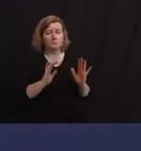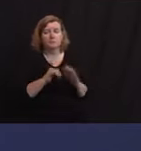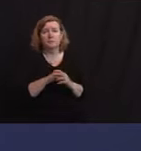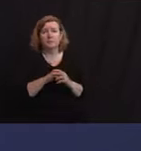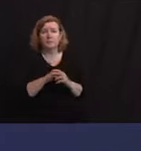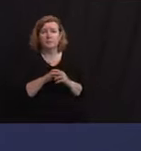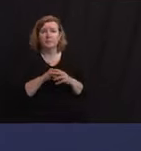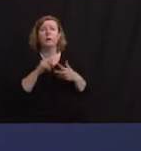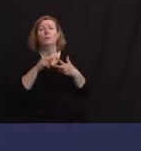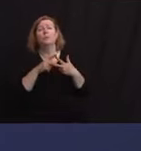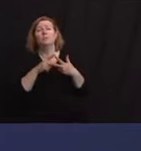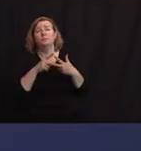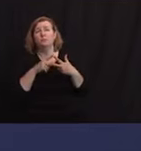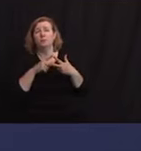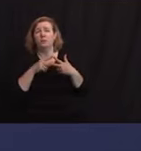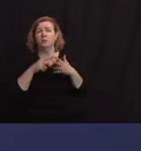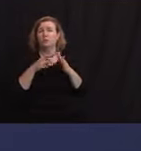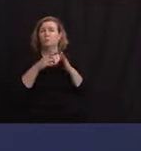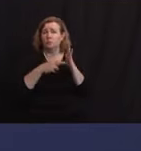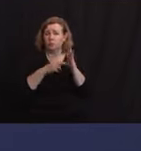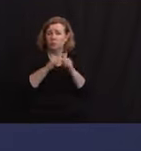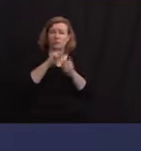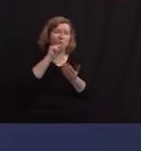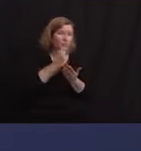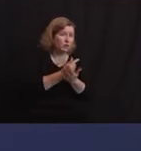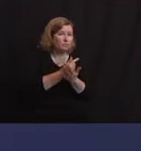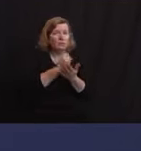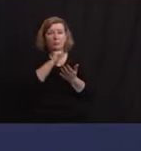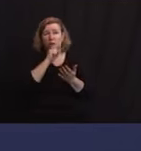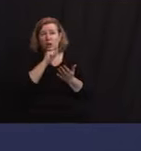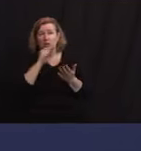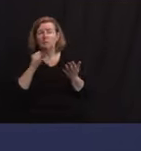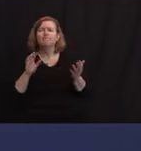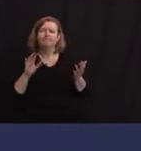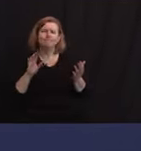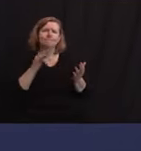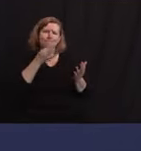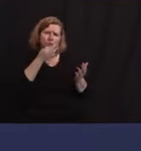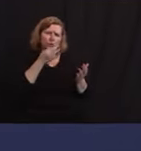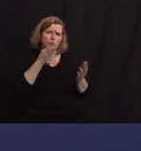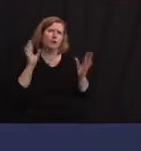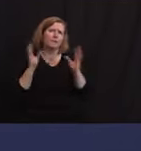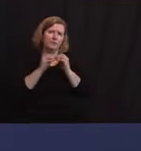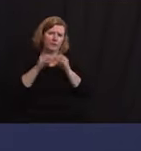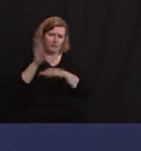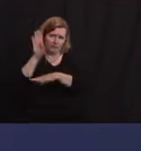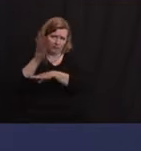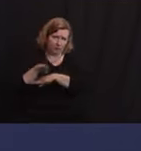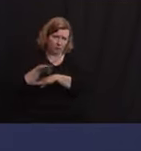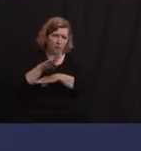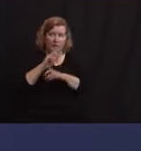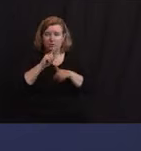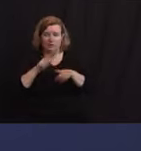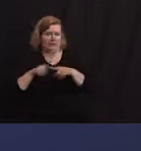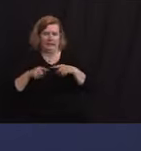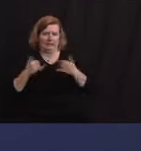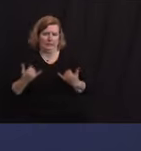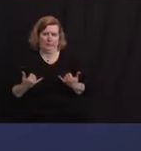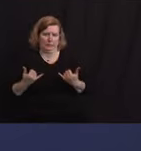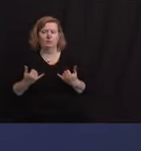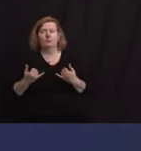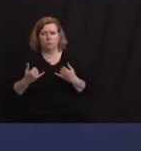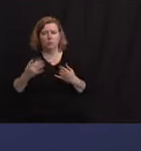I'm not sure it'll be this week, but we actually have a meeting on this very topic this afternoon. But too early to give you an answer on proms, graduations,